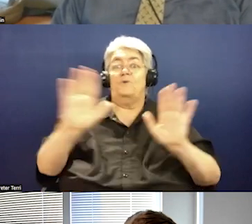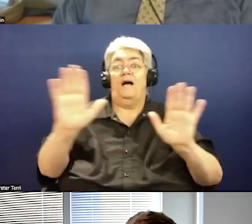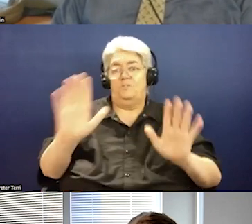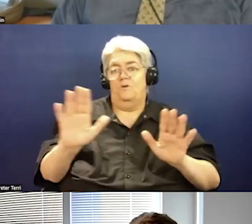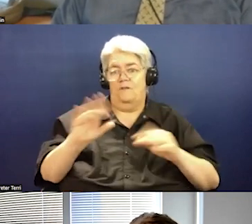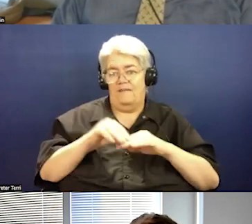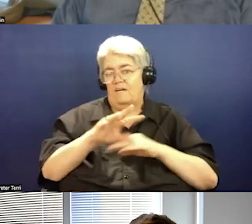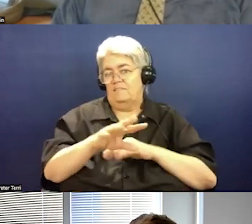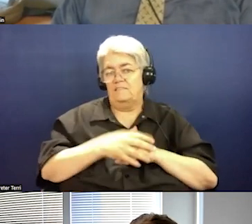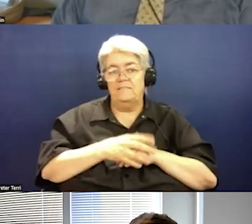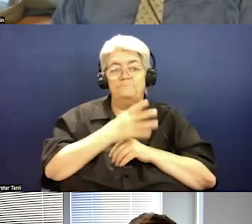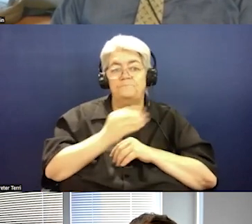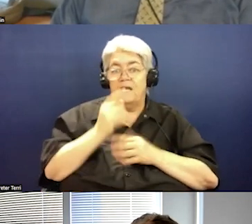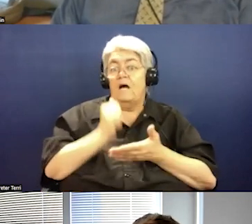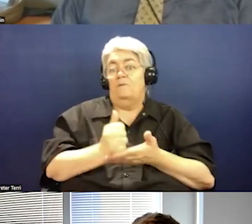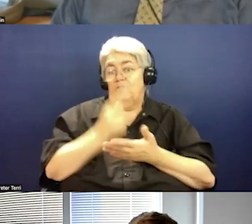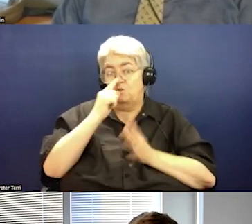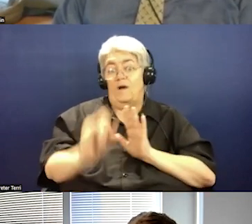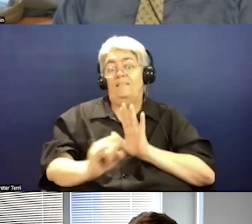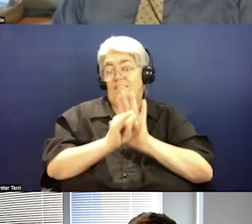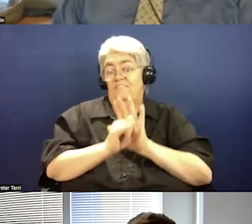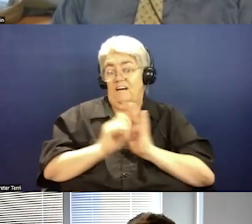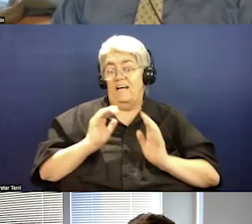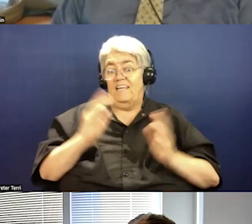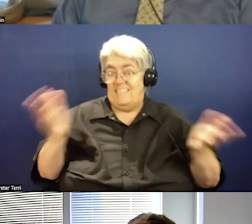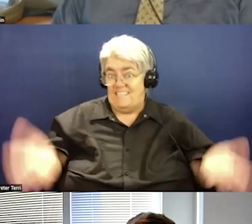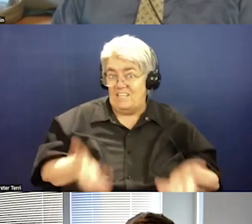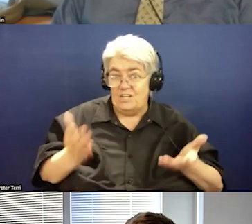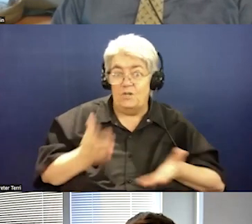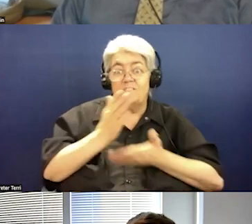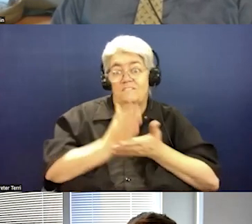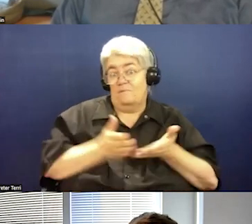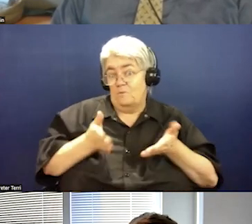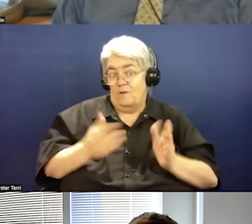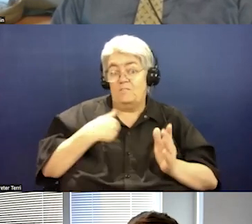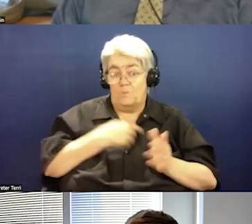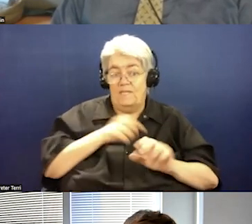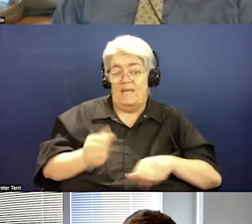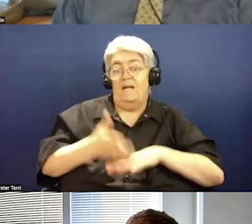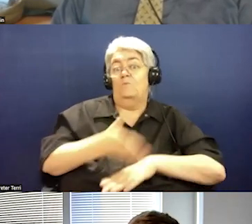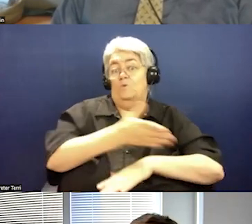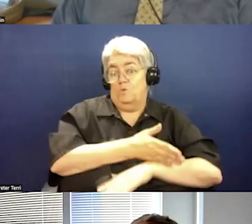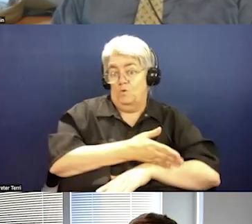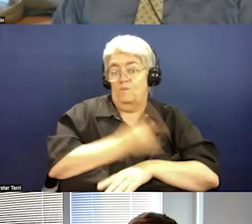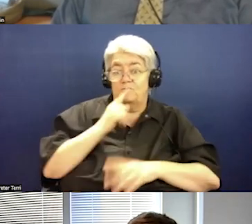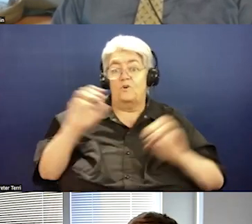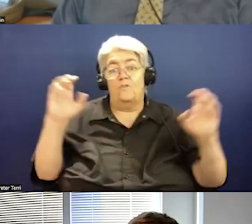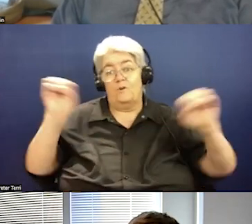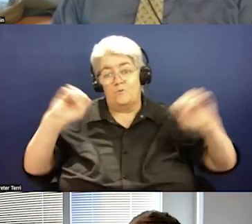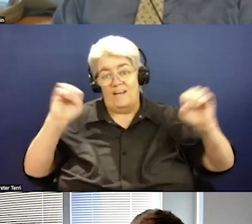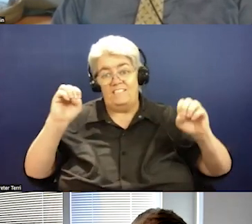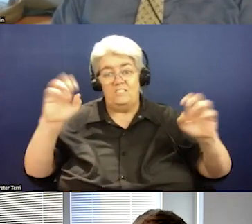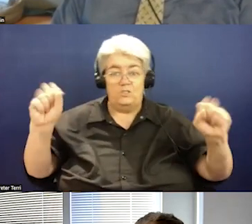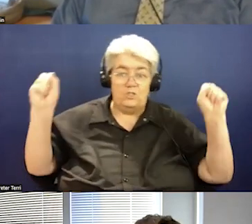helping us identify in, in this work here, um, some of the ways we can improve to make the, the crisis jam more accessible.